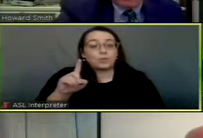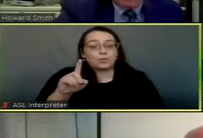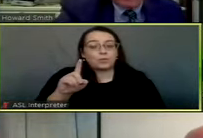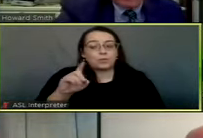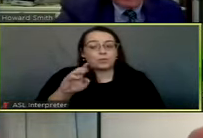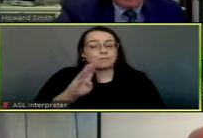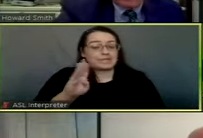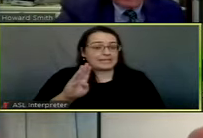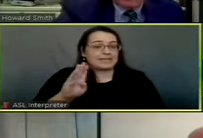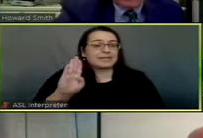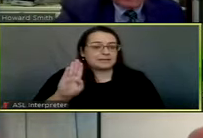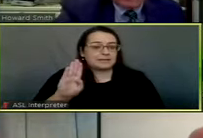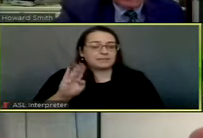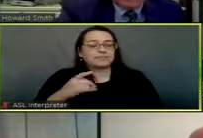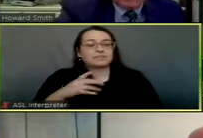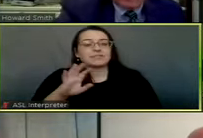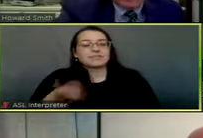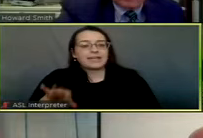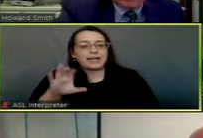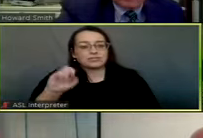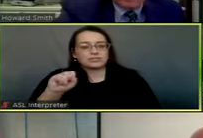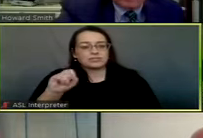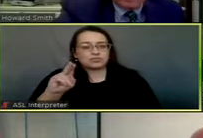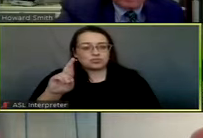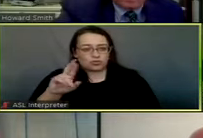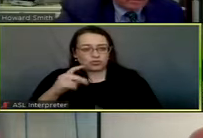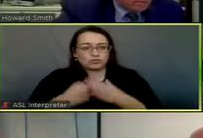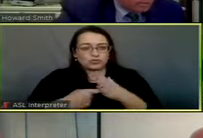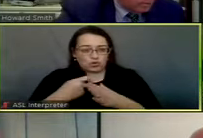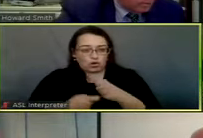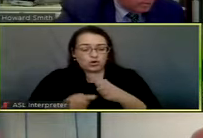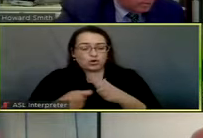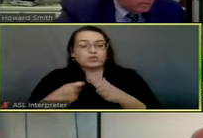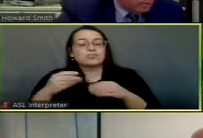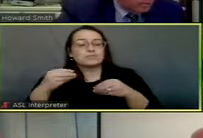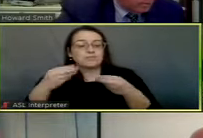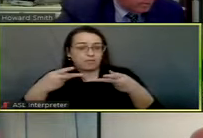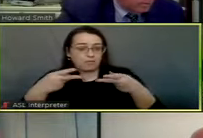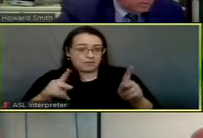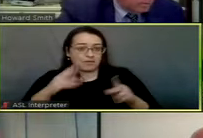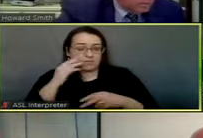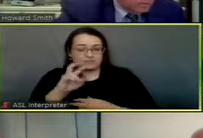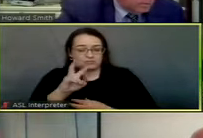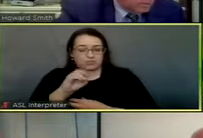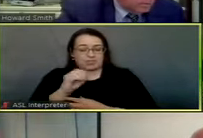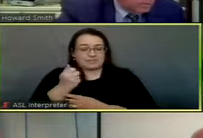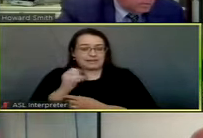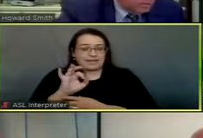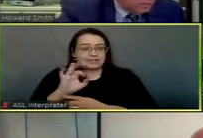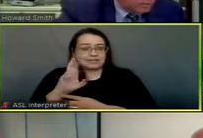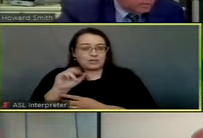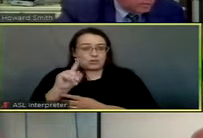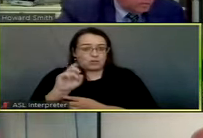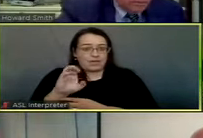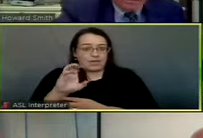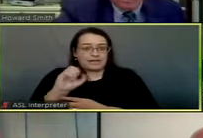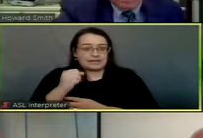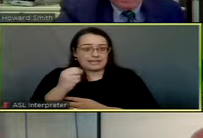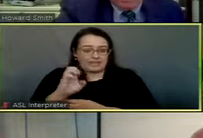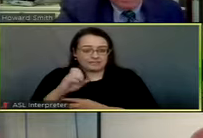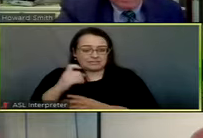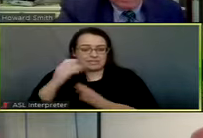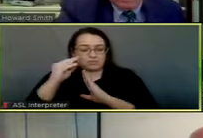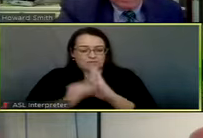Item B is a surcharge that's authorized as a result of the 2019 rate case that was filed by XL